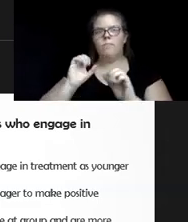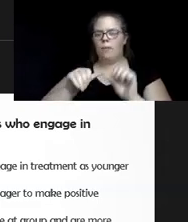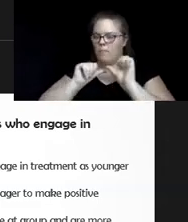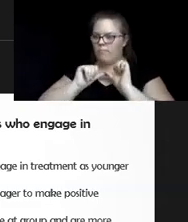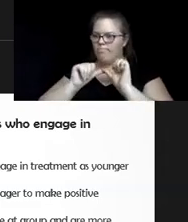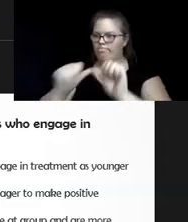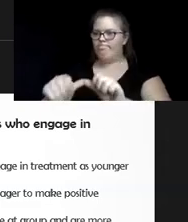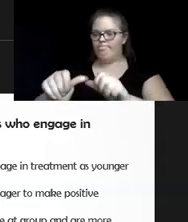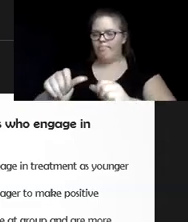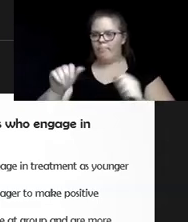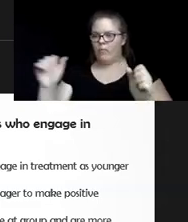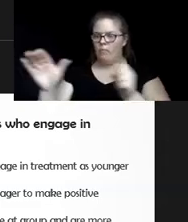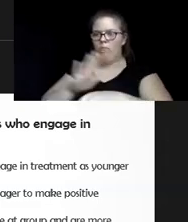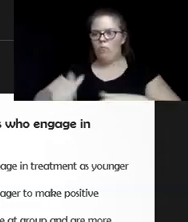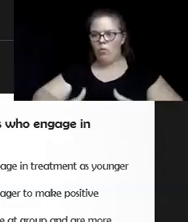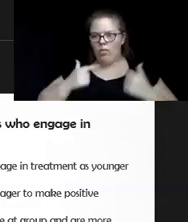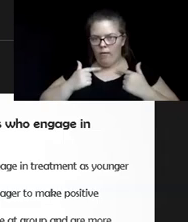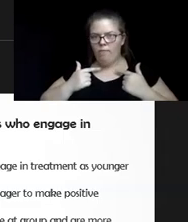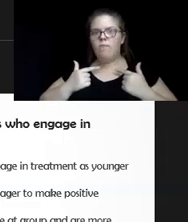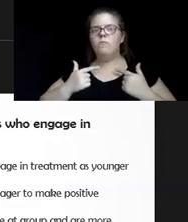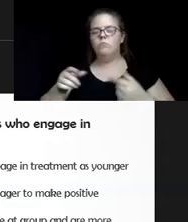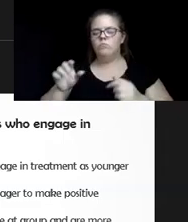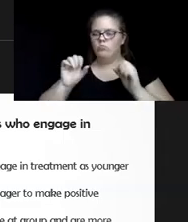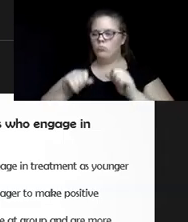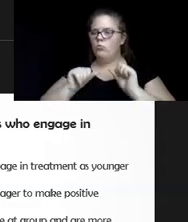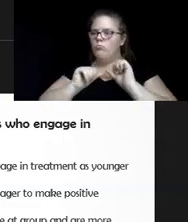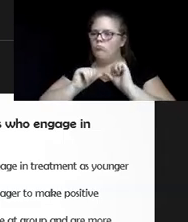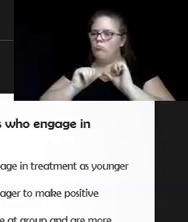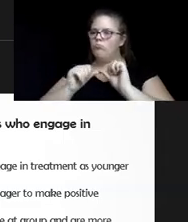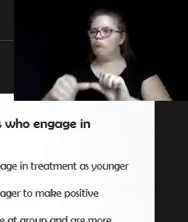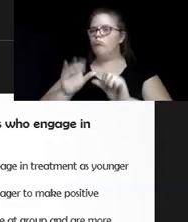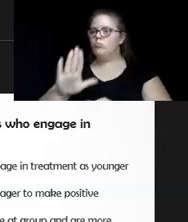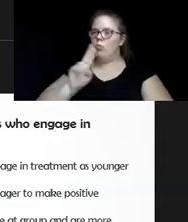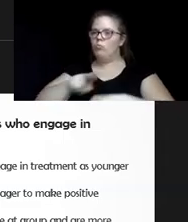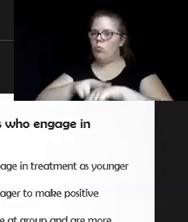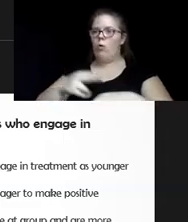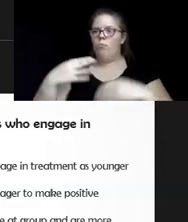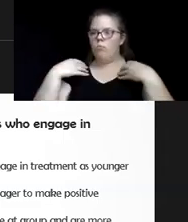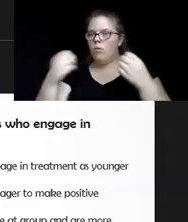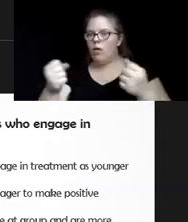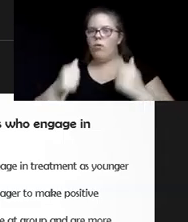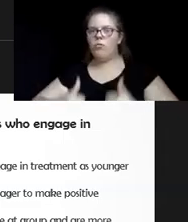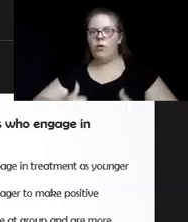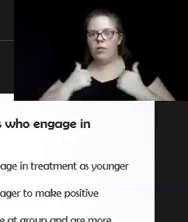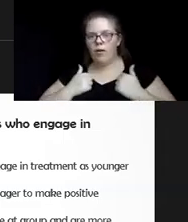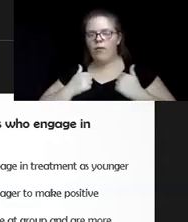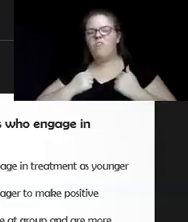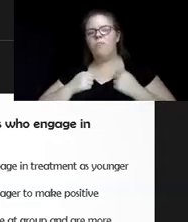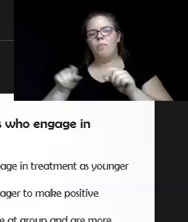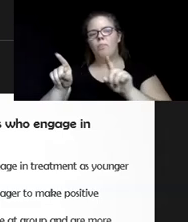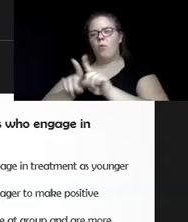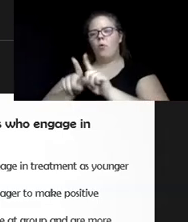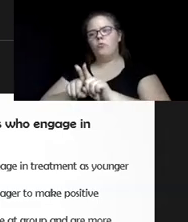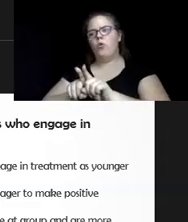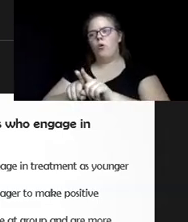for people to live meaningful lives, healthy lives and also be productive.